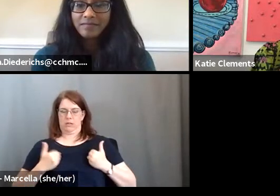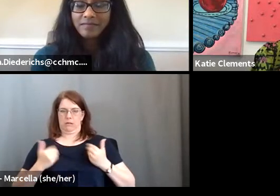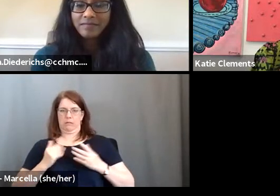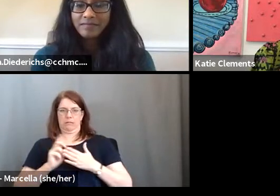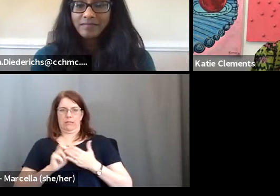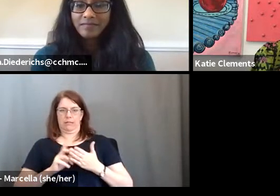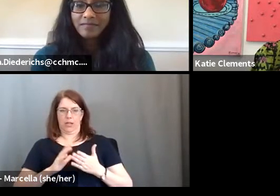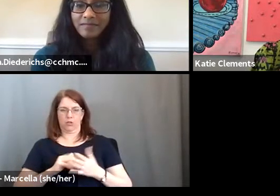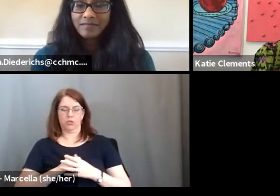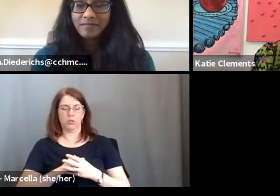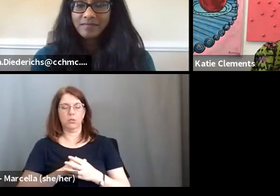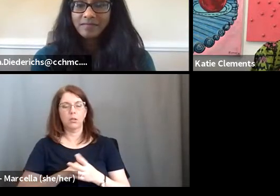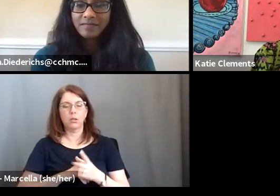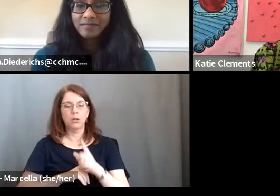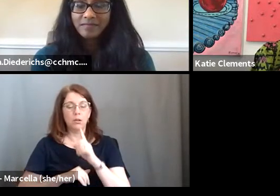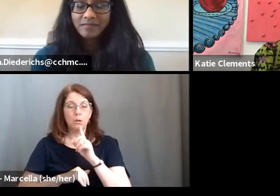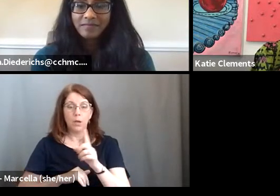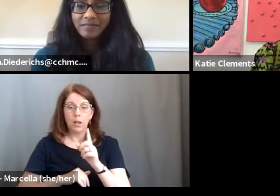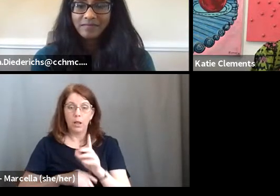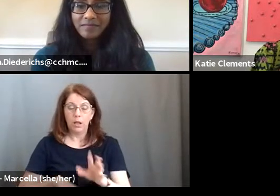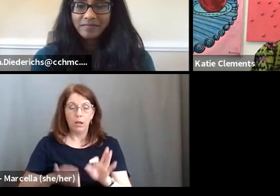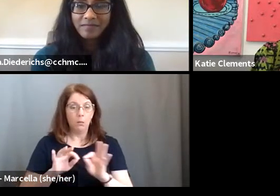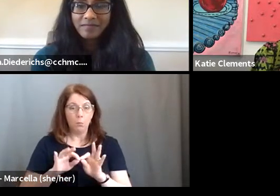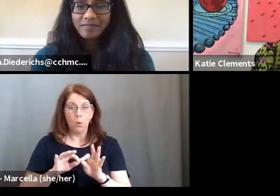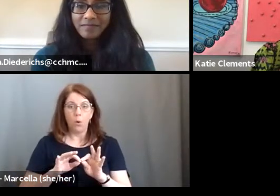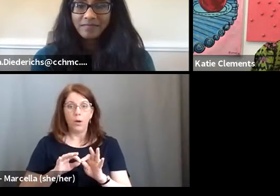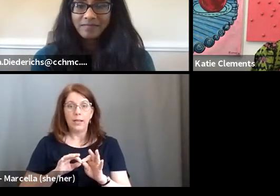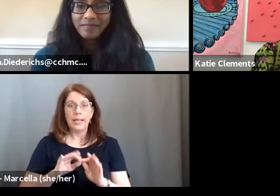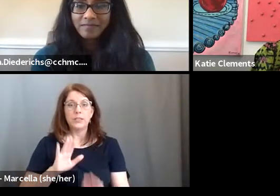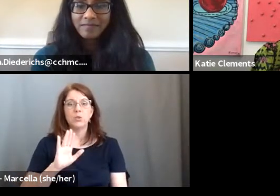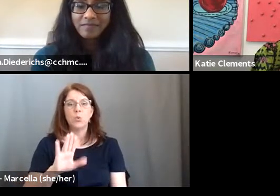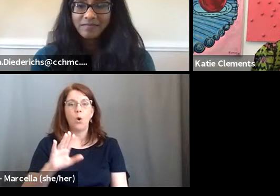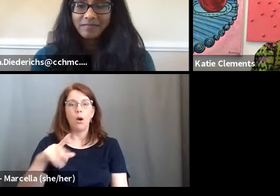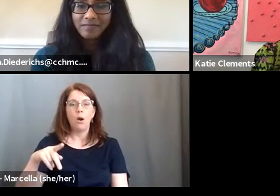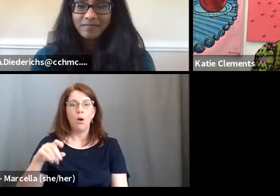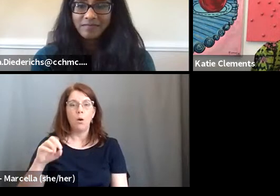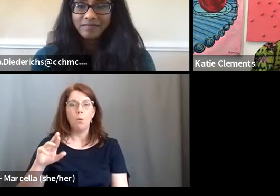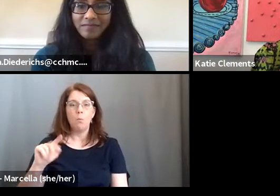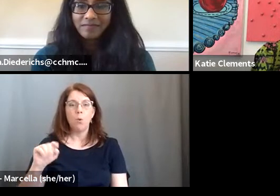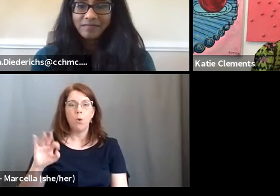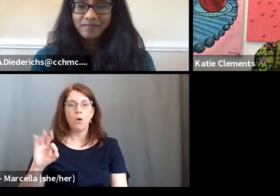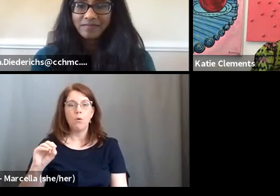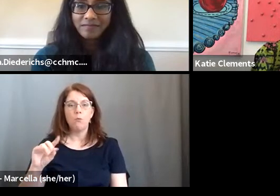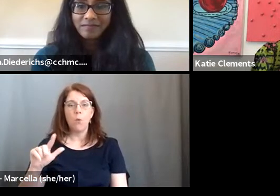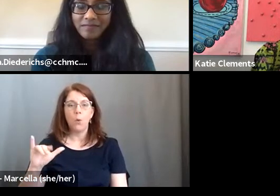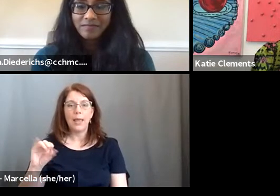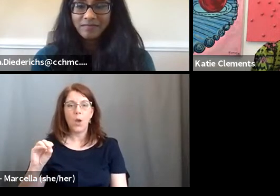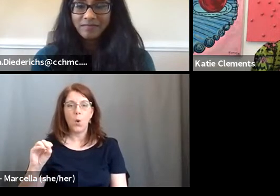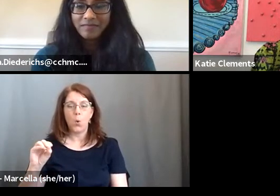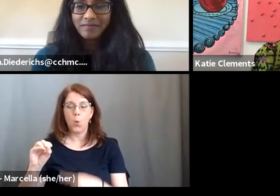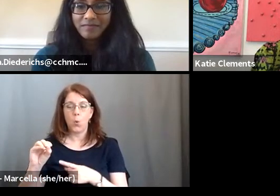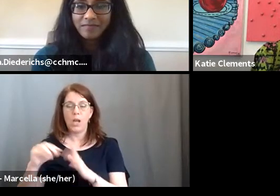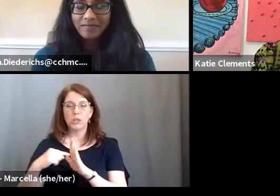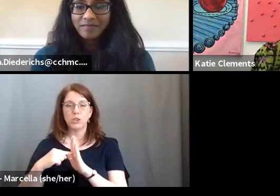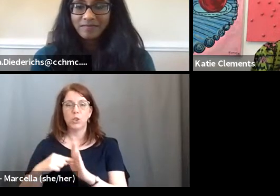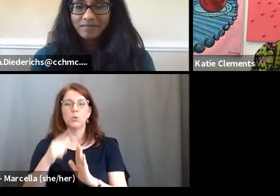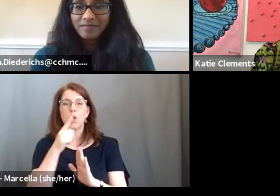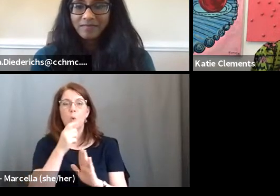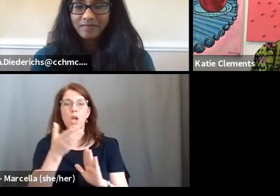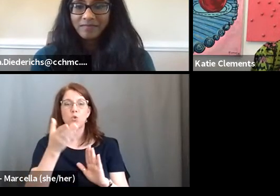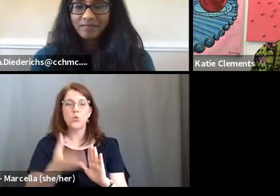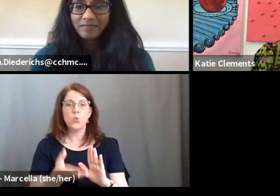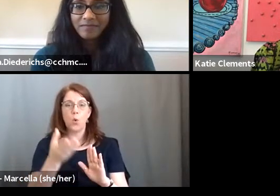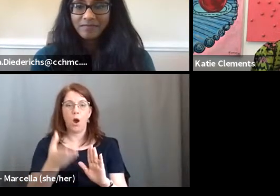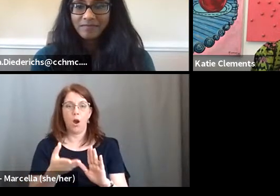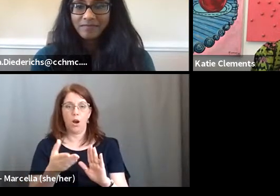would say one of the most important thing is your portfolio is a reflection of who you are and it's how you're going to get the next job.